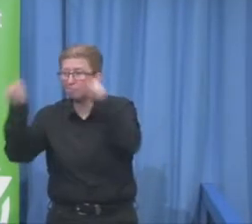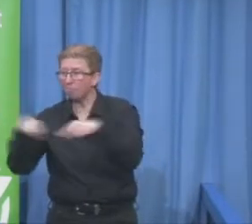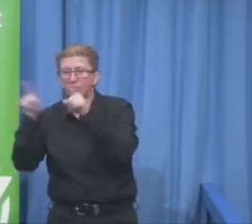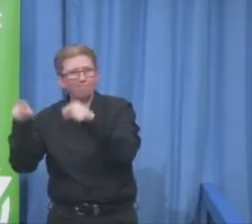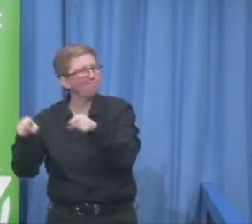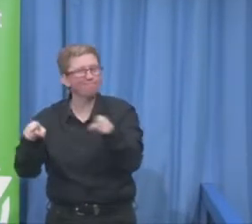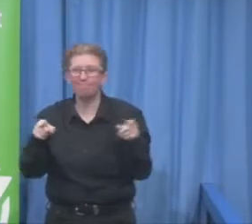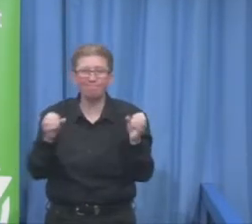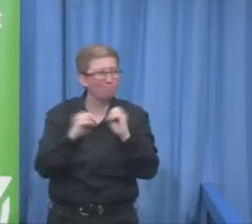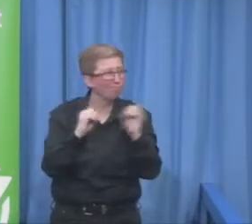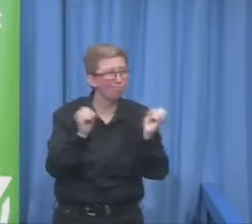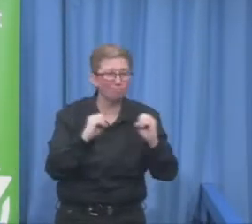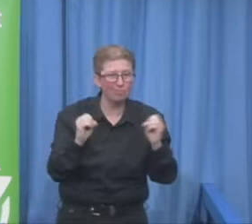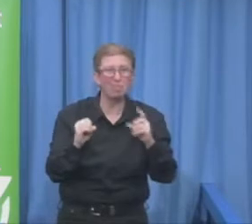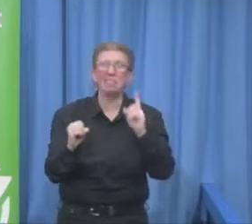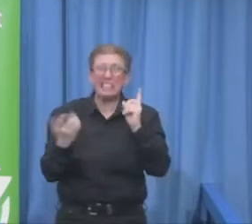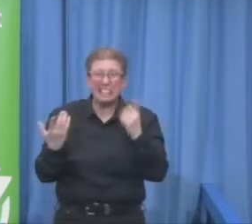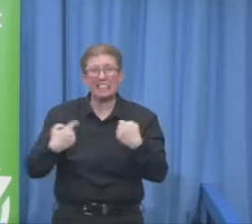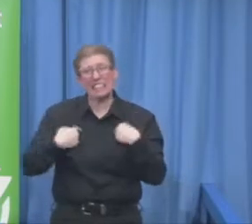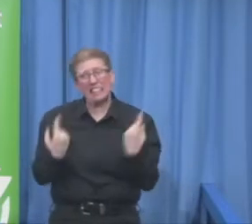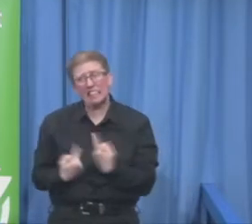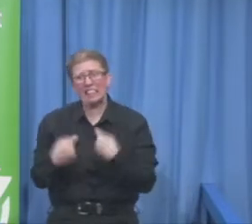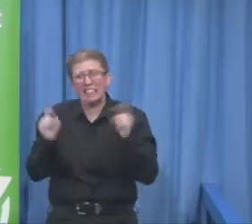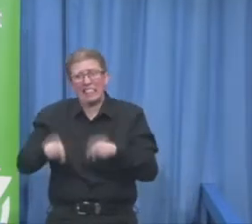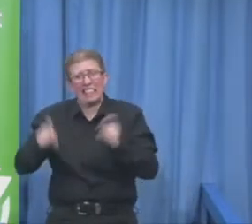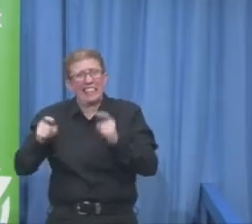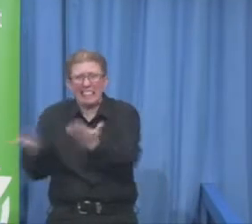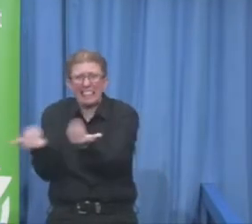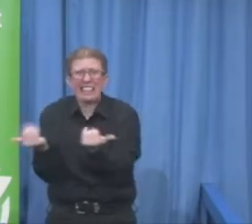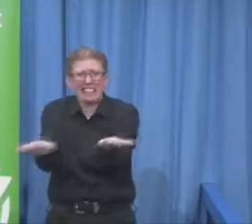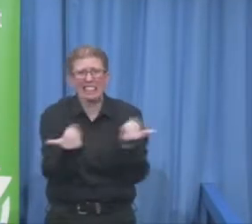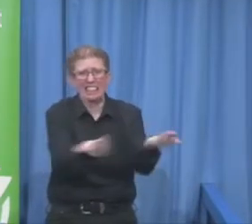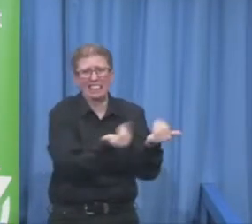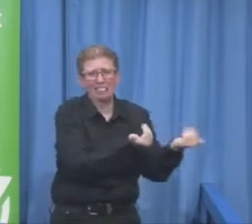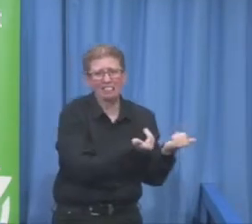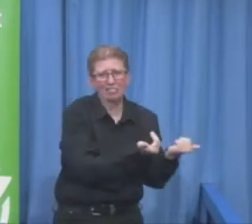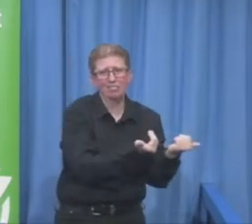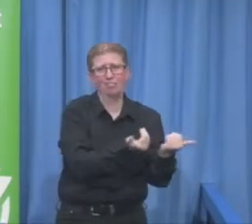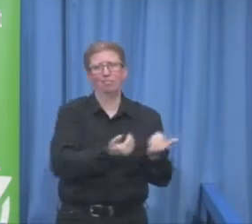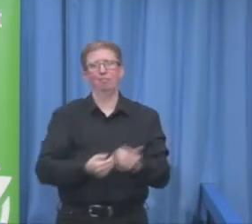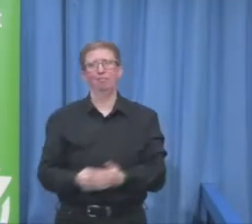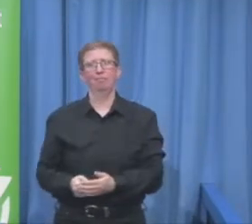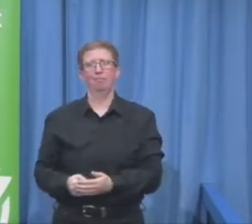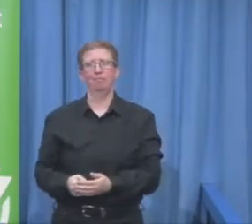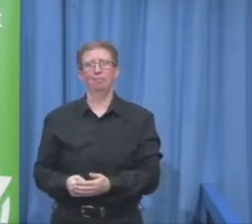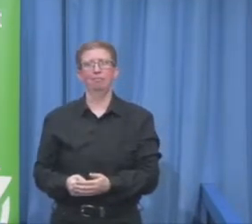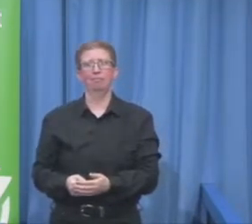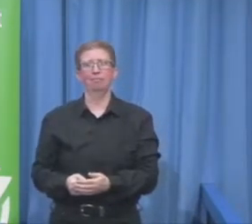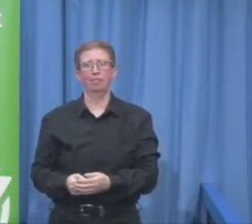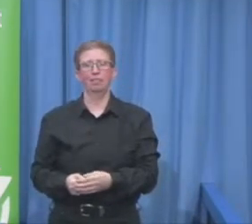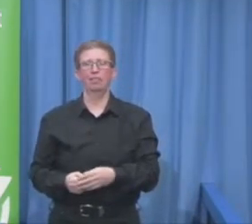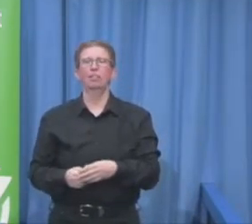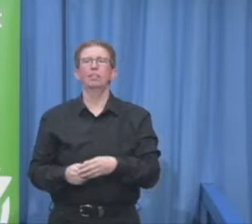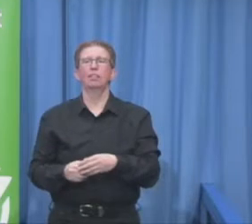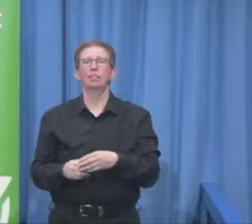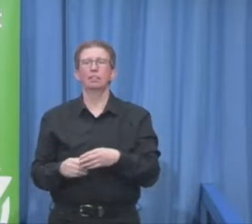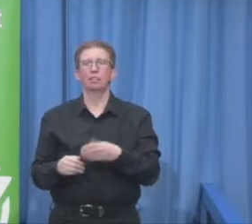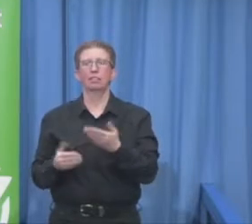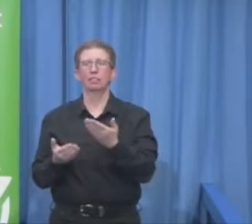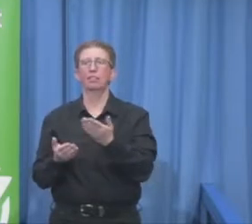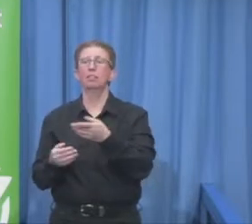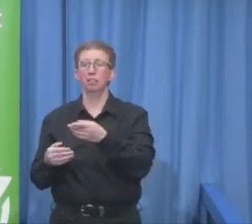experts throughout the questionnaire so for example I just want to point out that